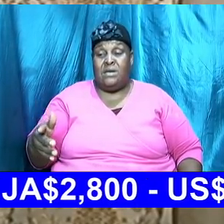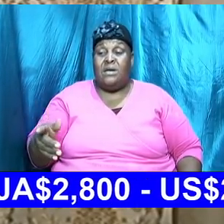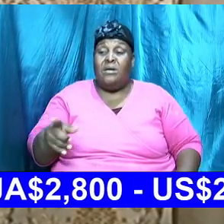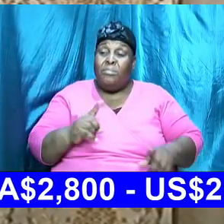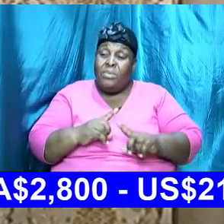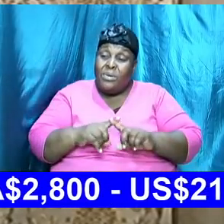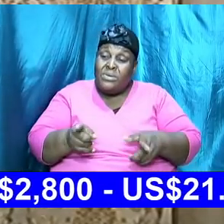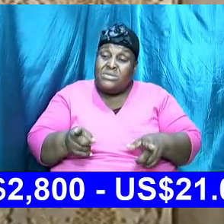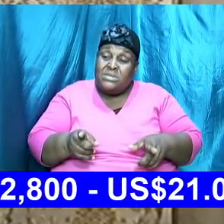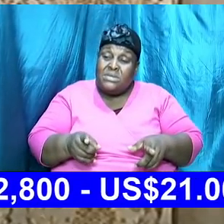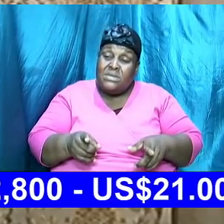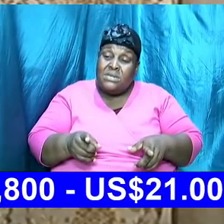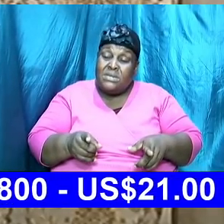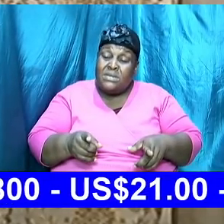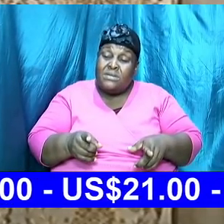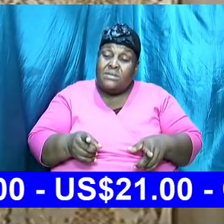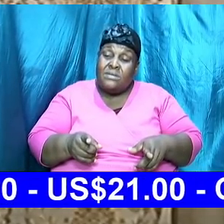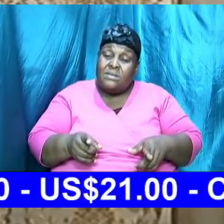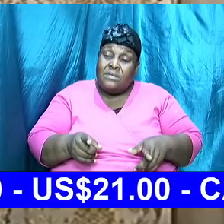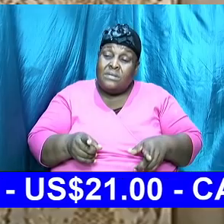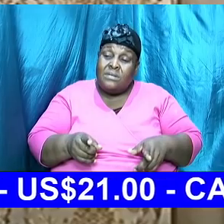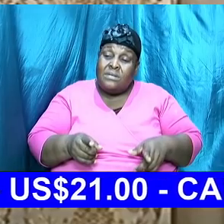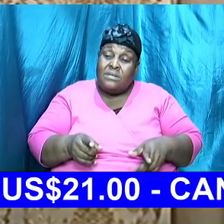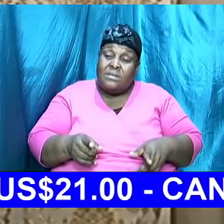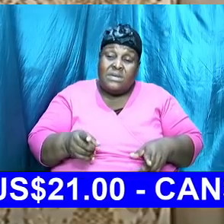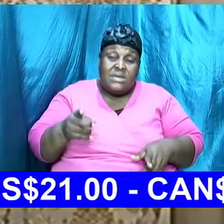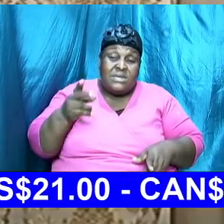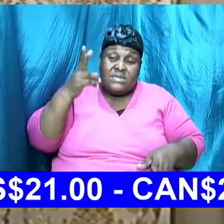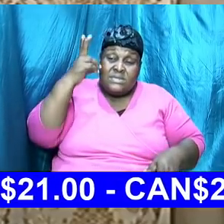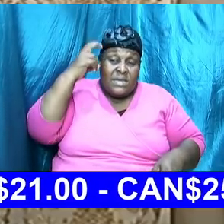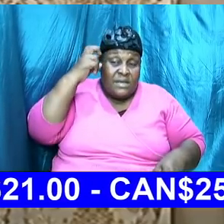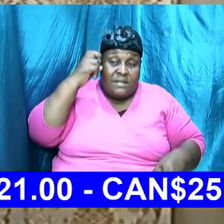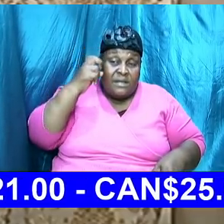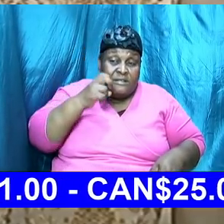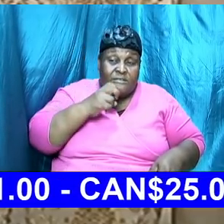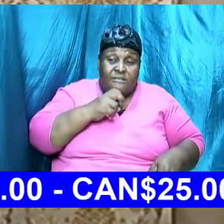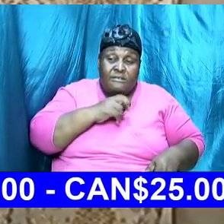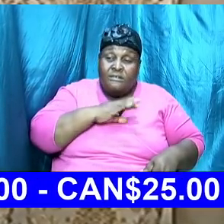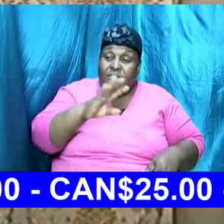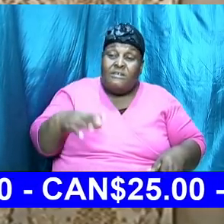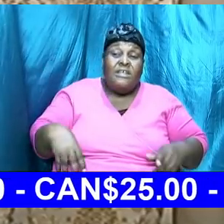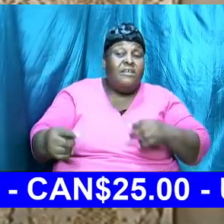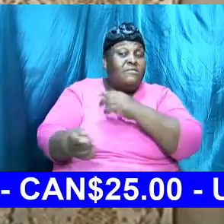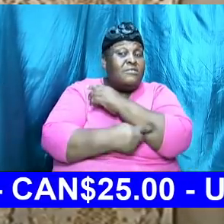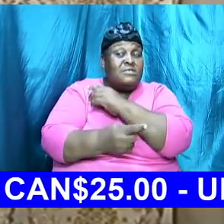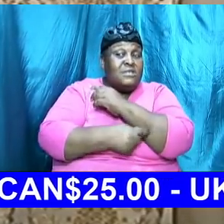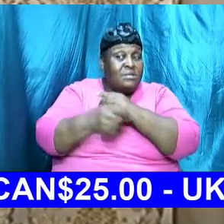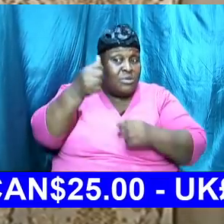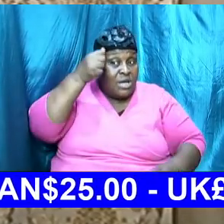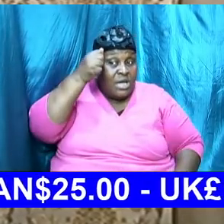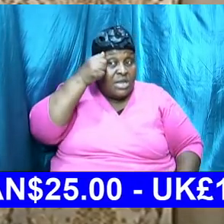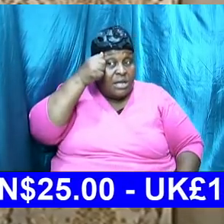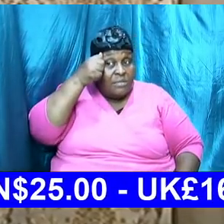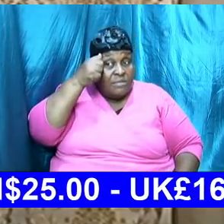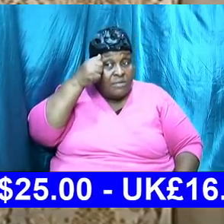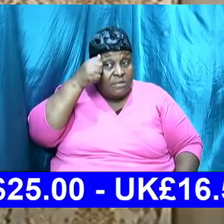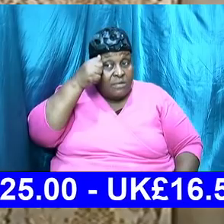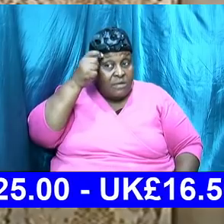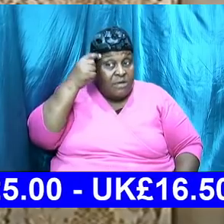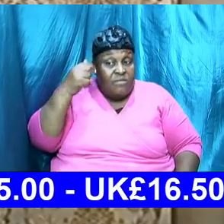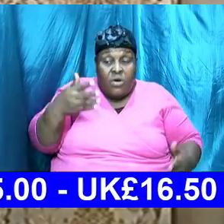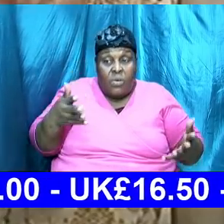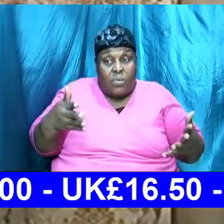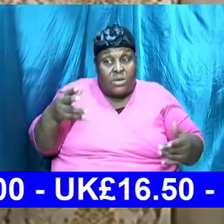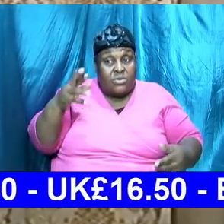he did not tempt Adam for whatever reason he knew that